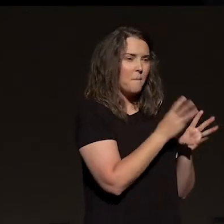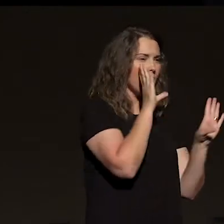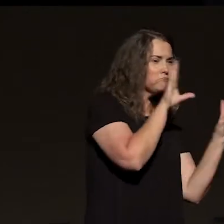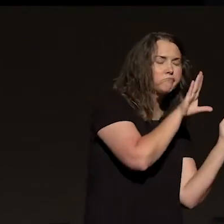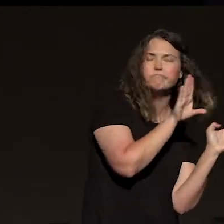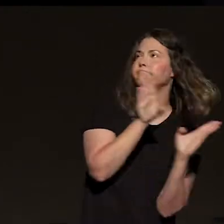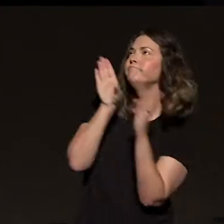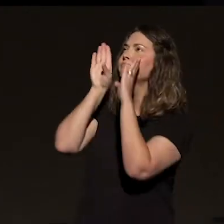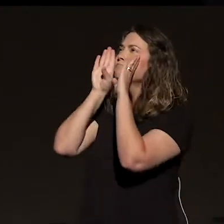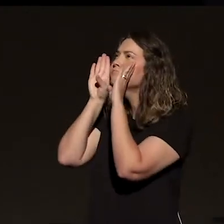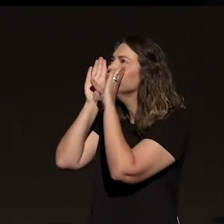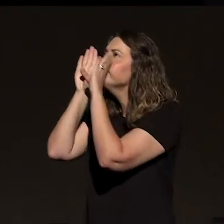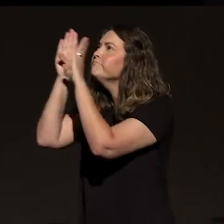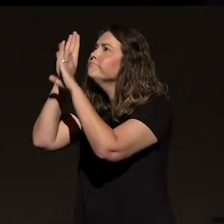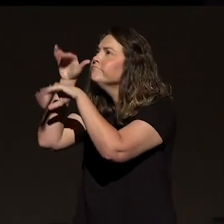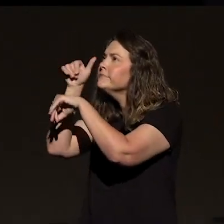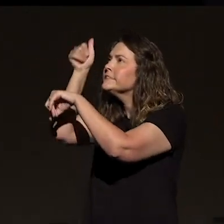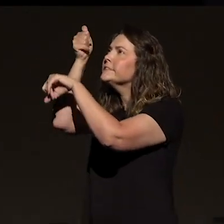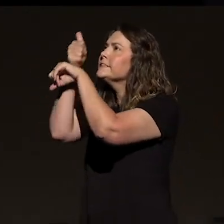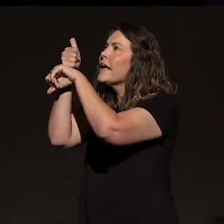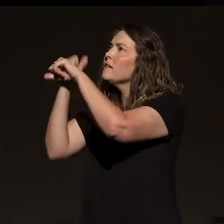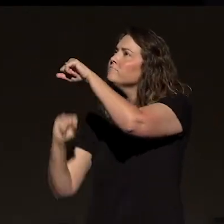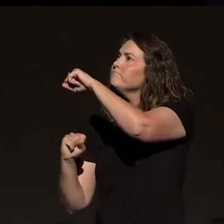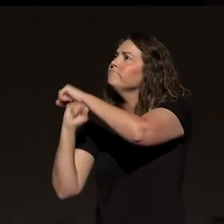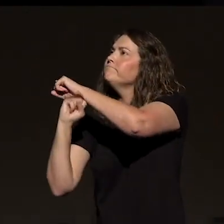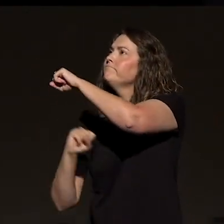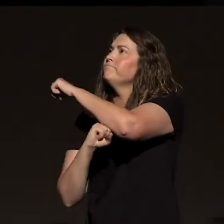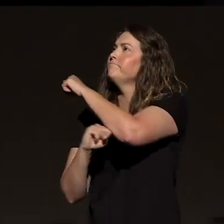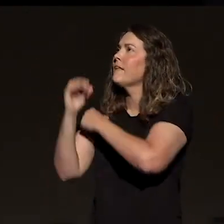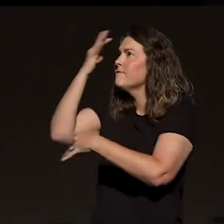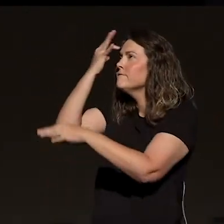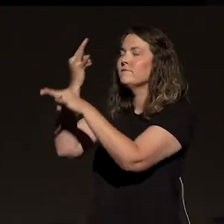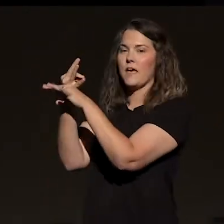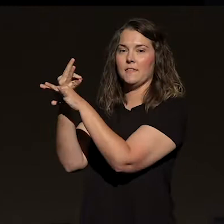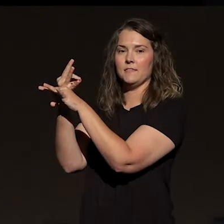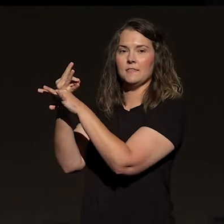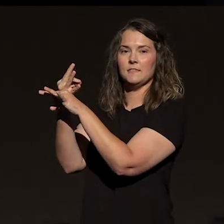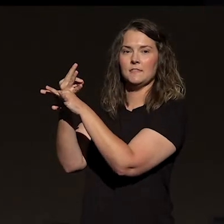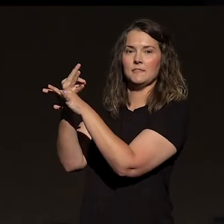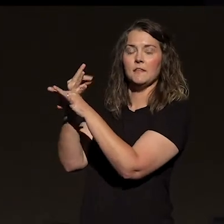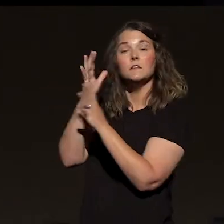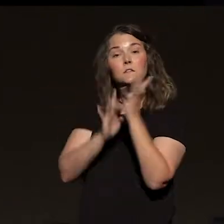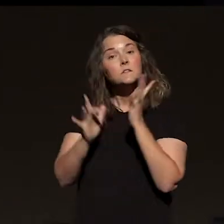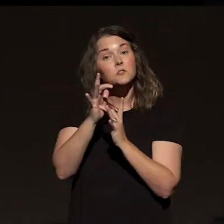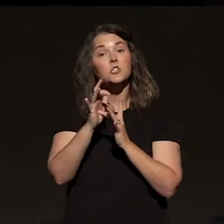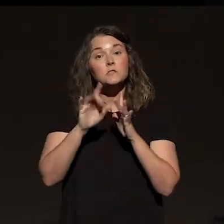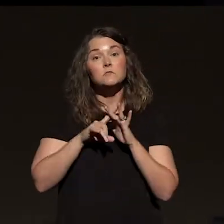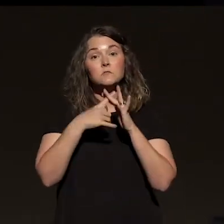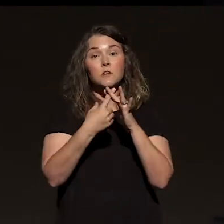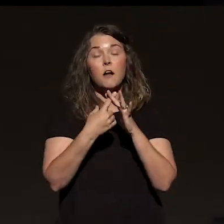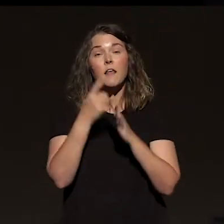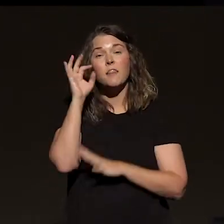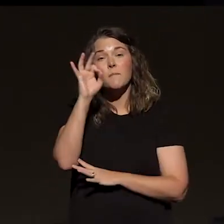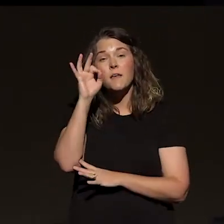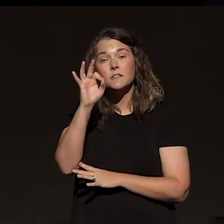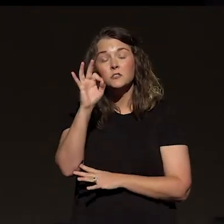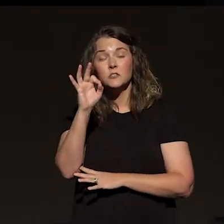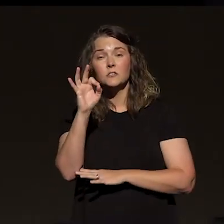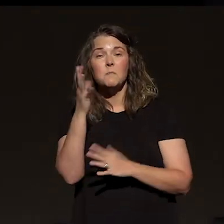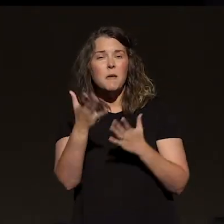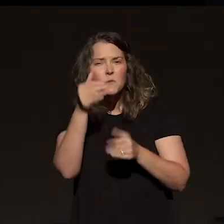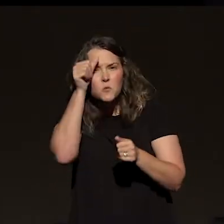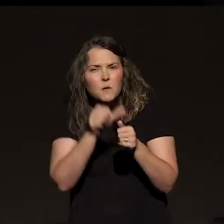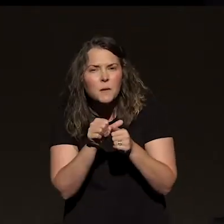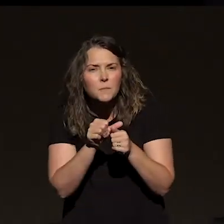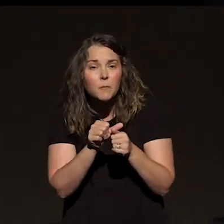in, built on a faith in God. Jesus started the message. Maybe you remember part of it where he said, hey,